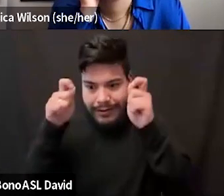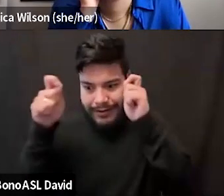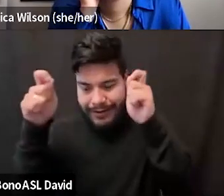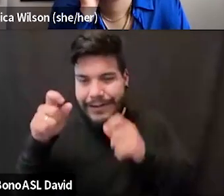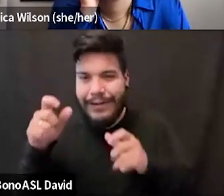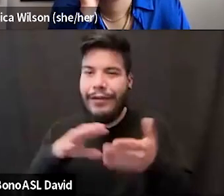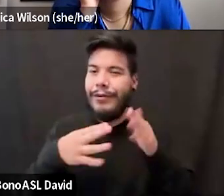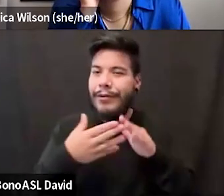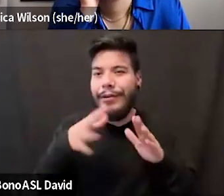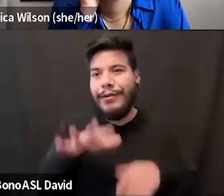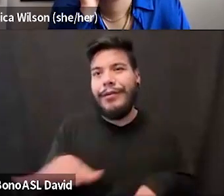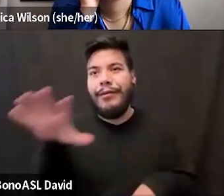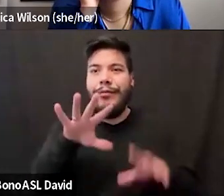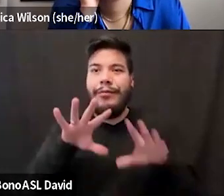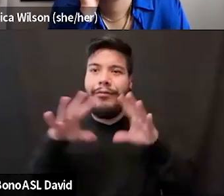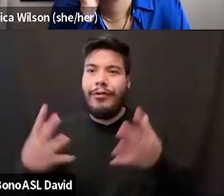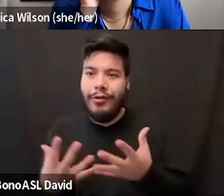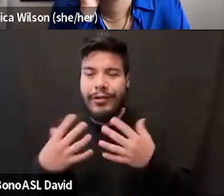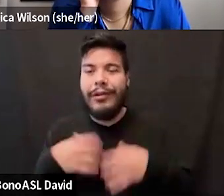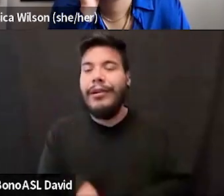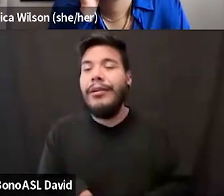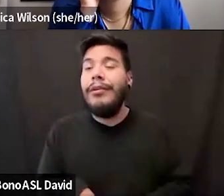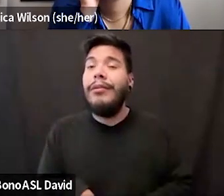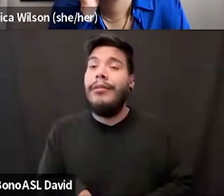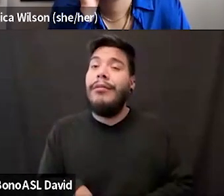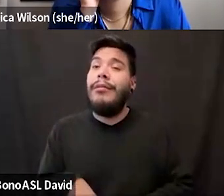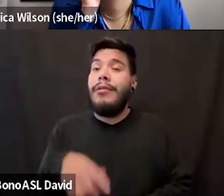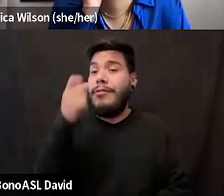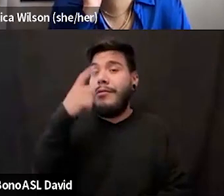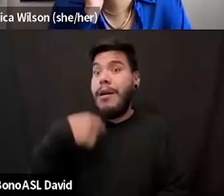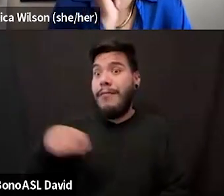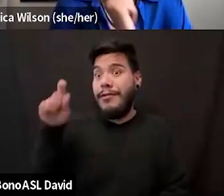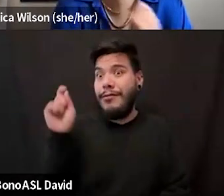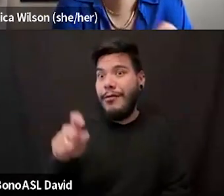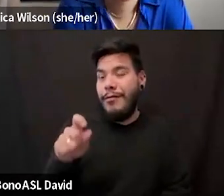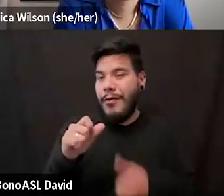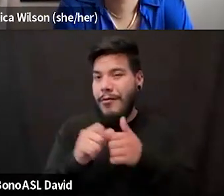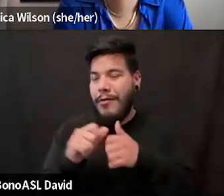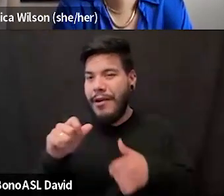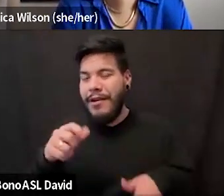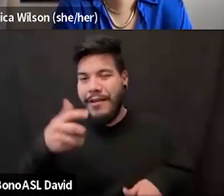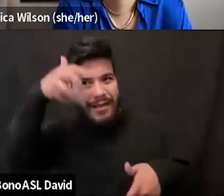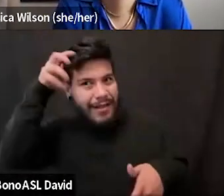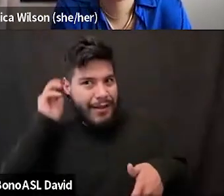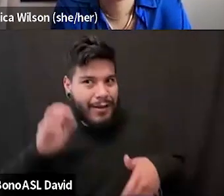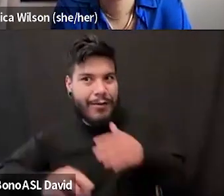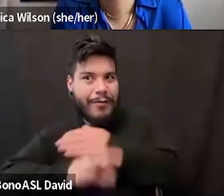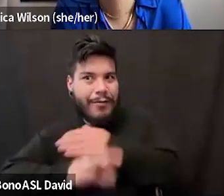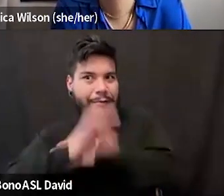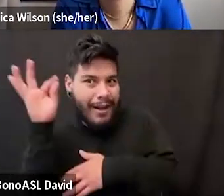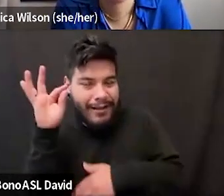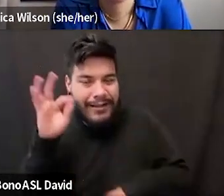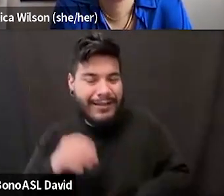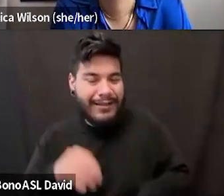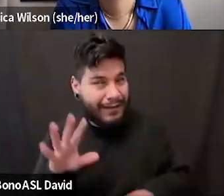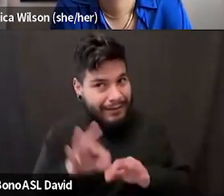world. And one thing I like to share, besides that I'm a Scorpio with a Leo rising and a Virgo moon, which is important,